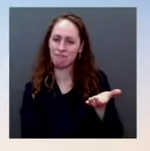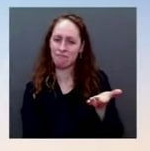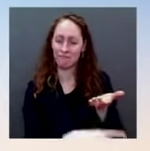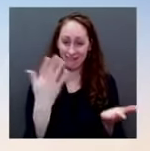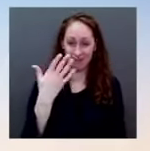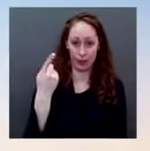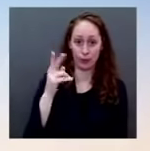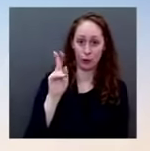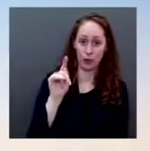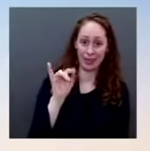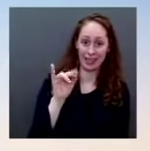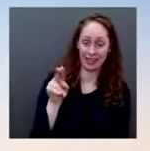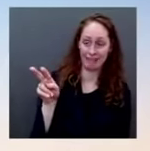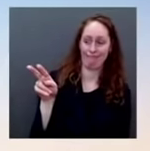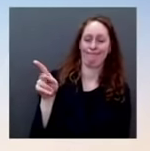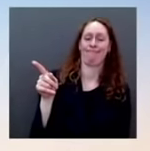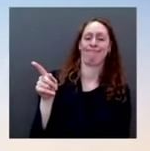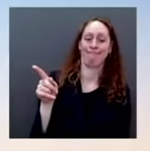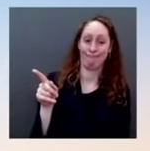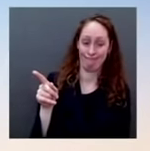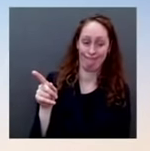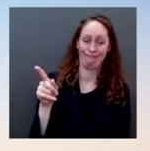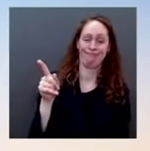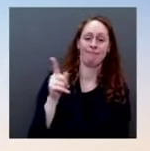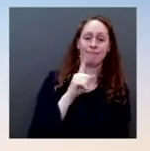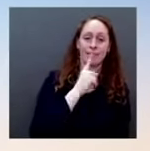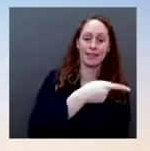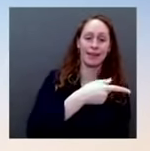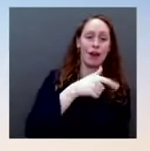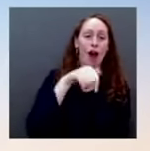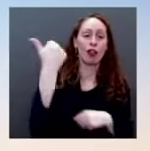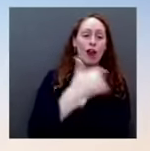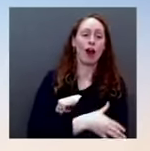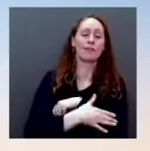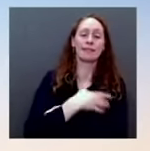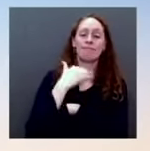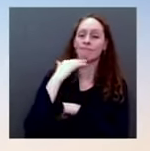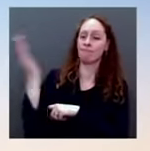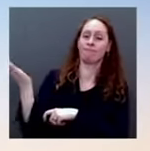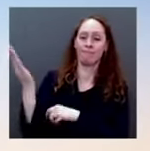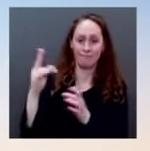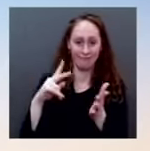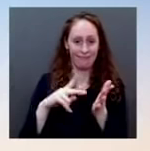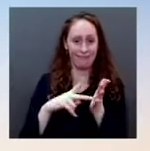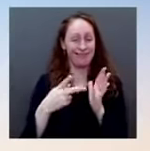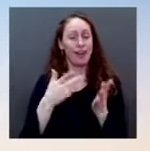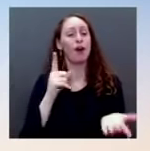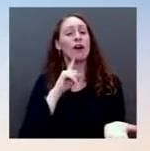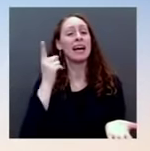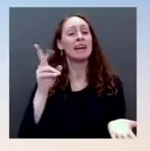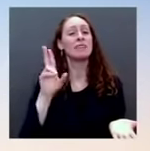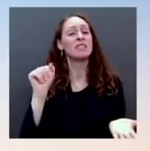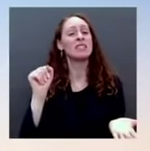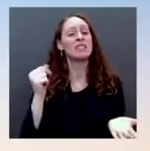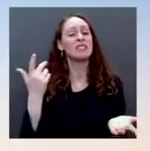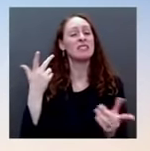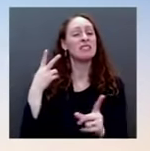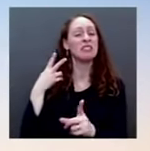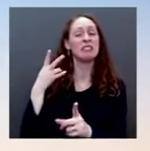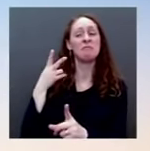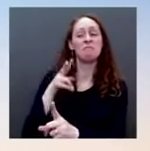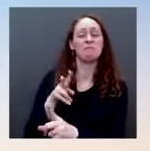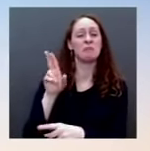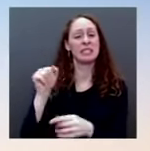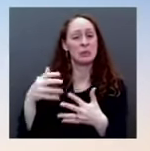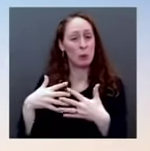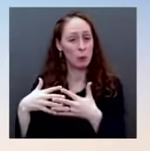indicated that what he does not want to see is further NATO force posture coming closer to his border. President Putin